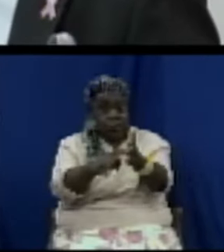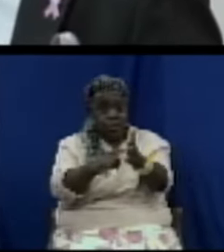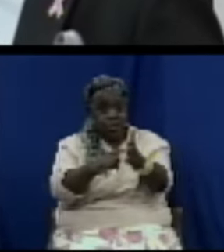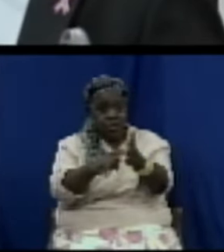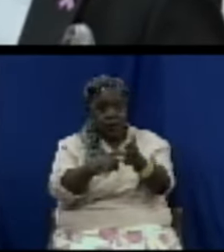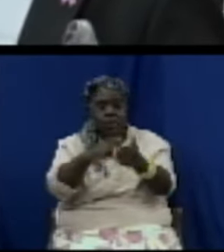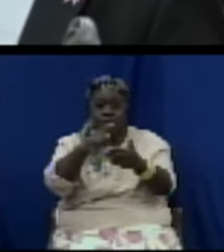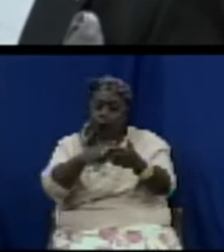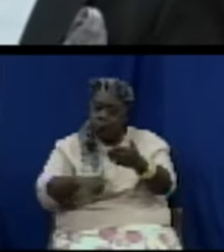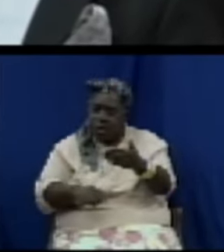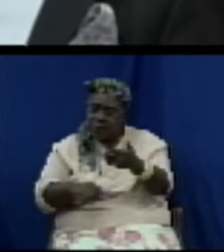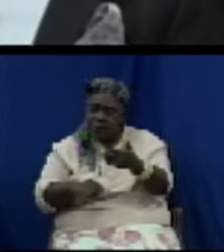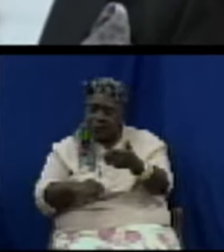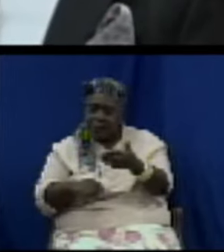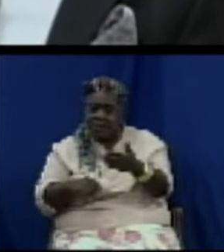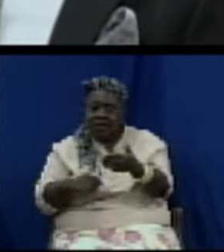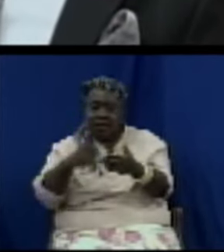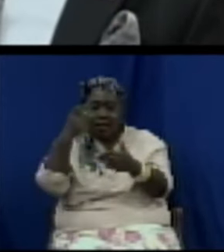comes here